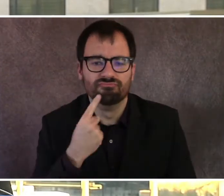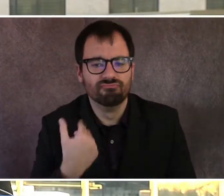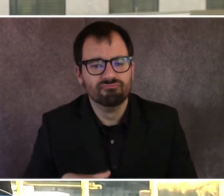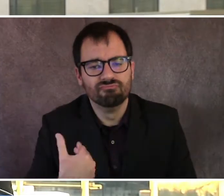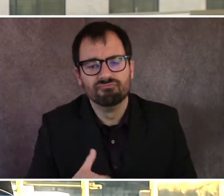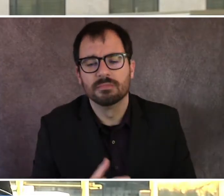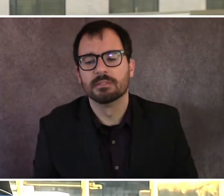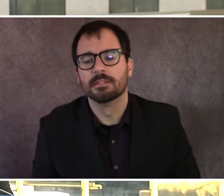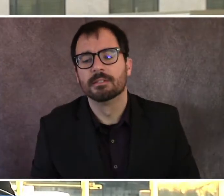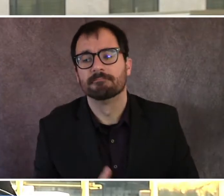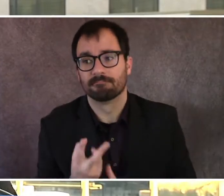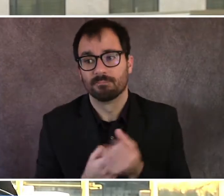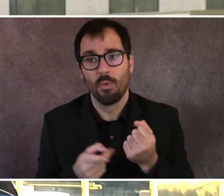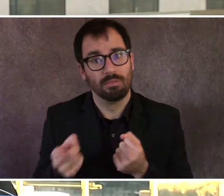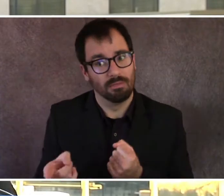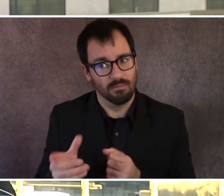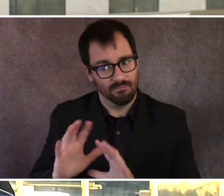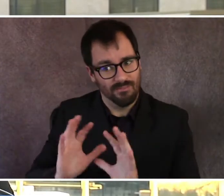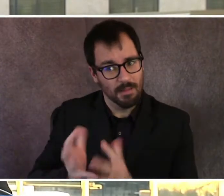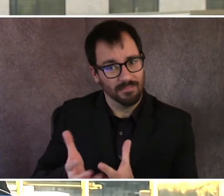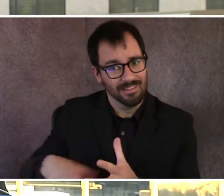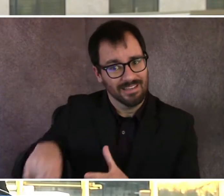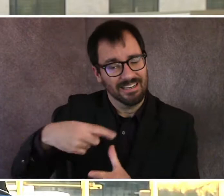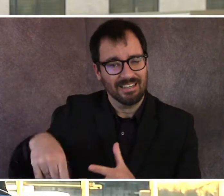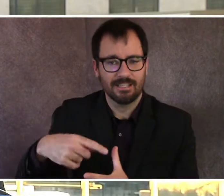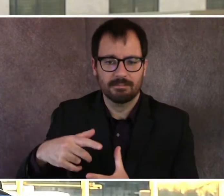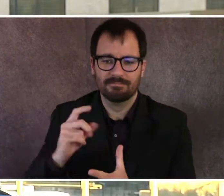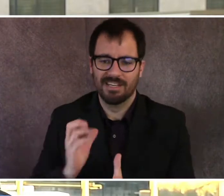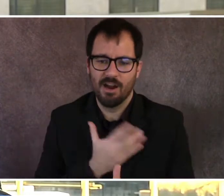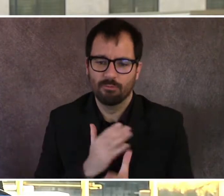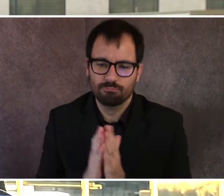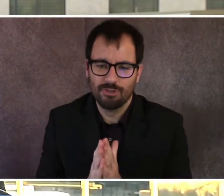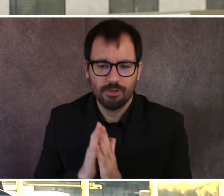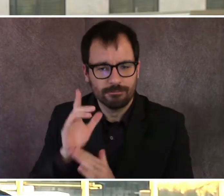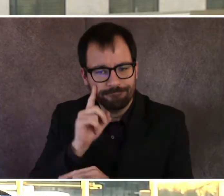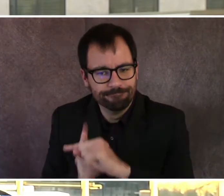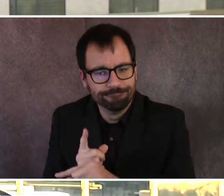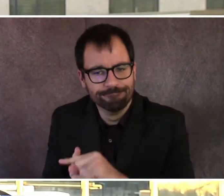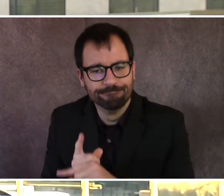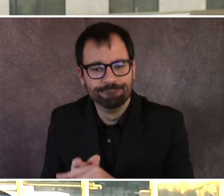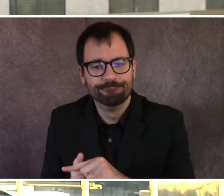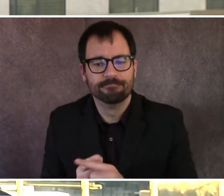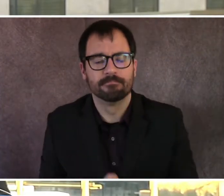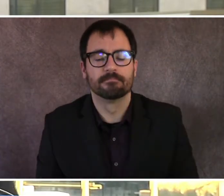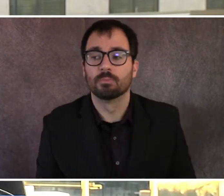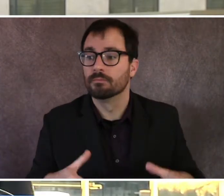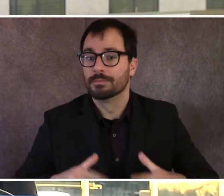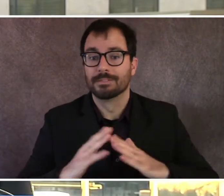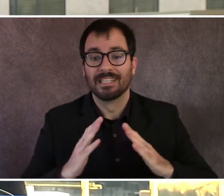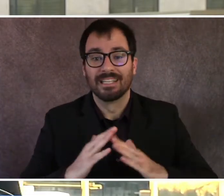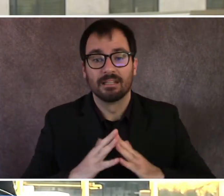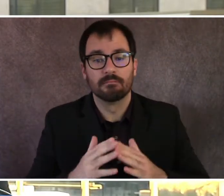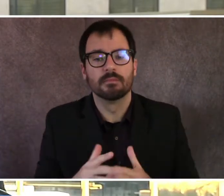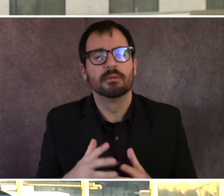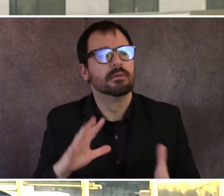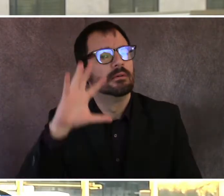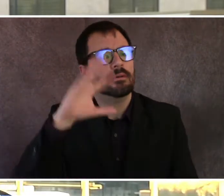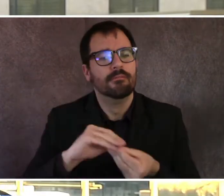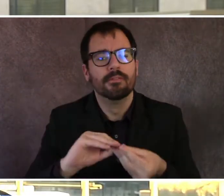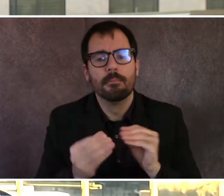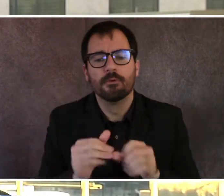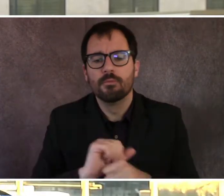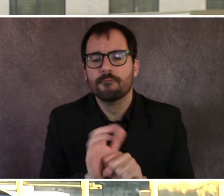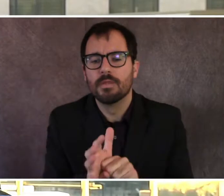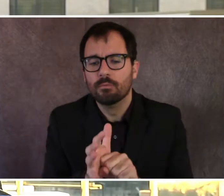right now in the city. The latest COVID numbers as of yesterday in the state, 1,629